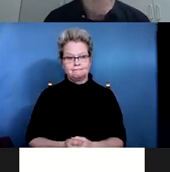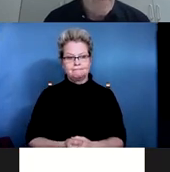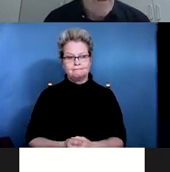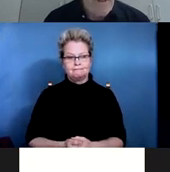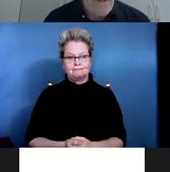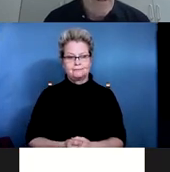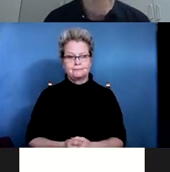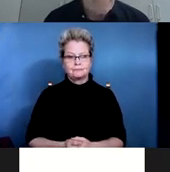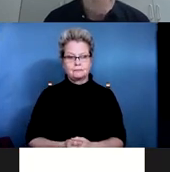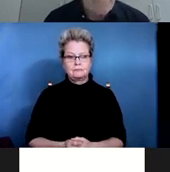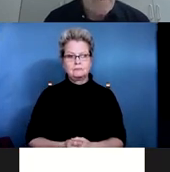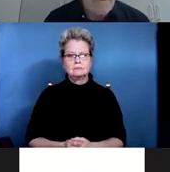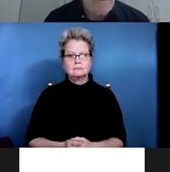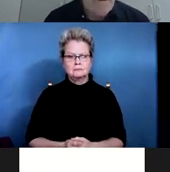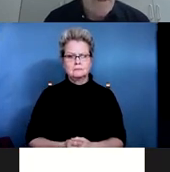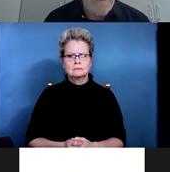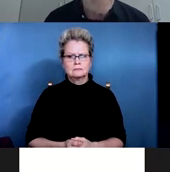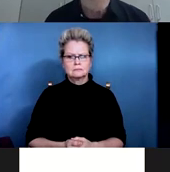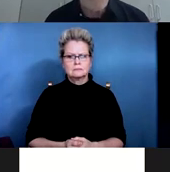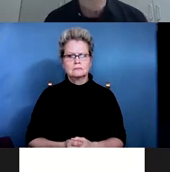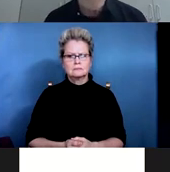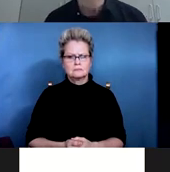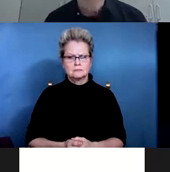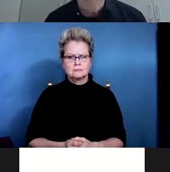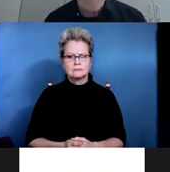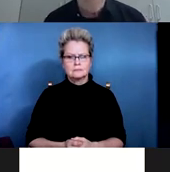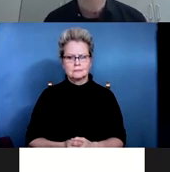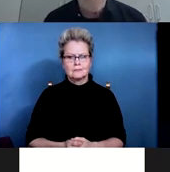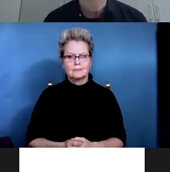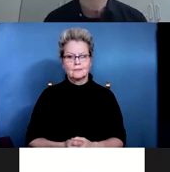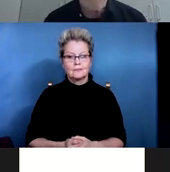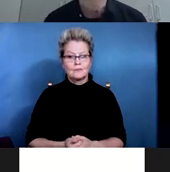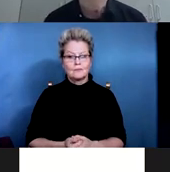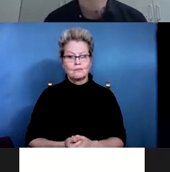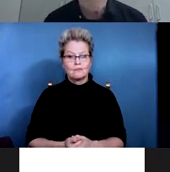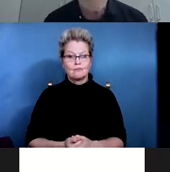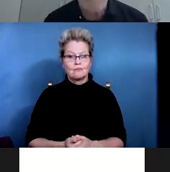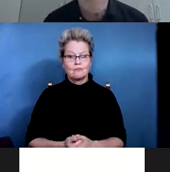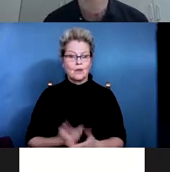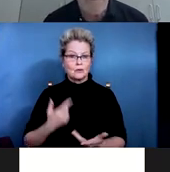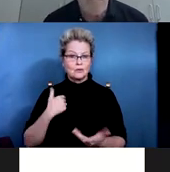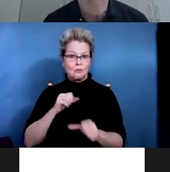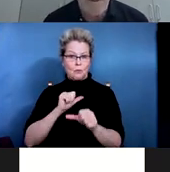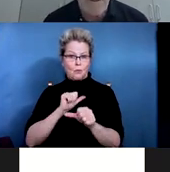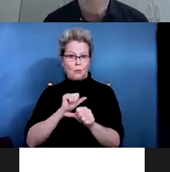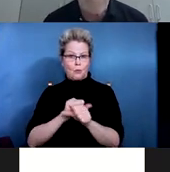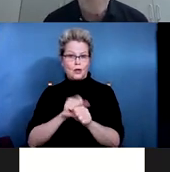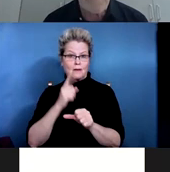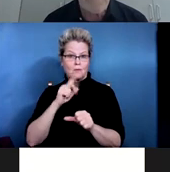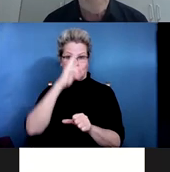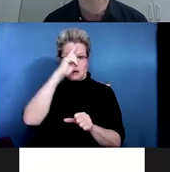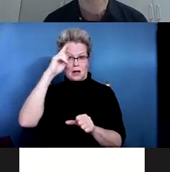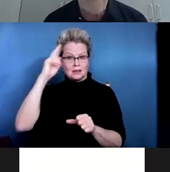As, as, as an employee of the hospital, the resource facilitator can coordinate